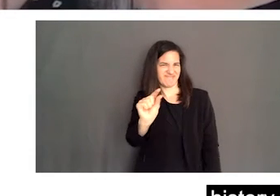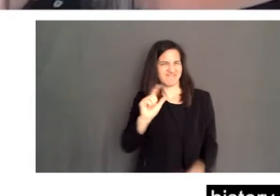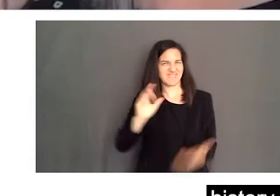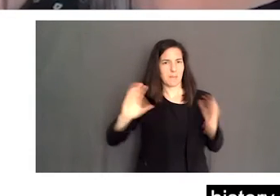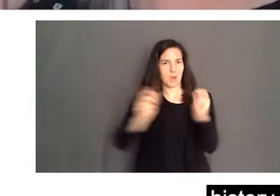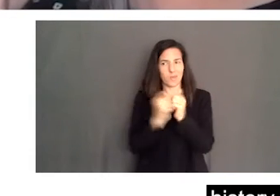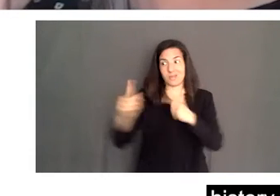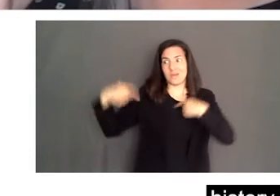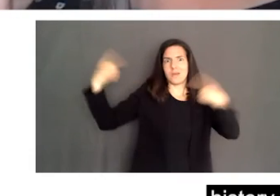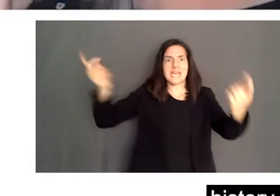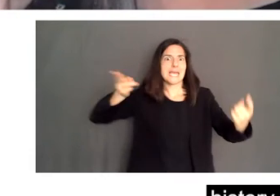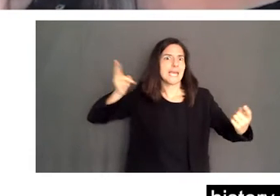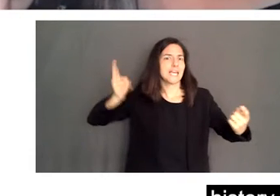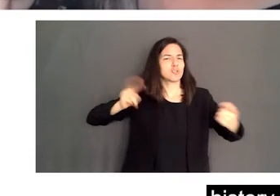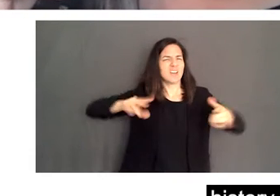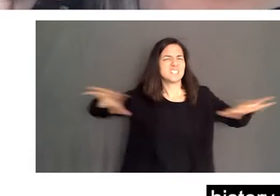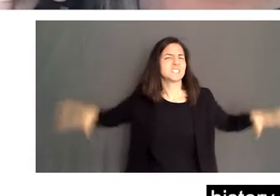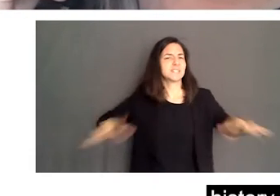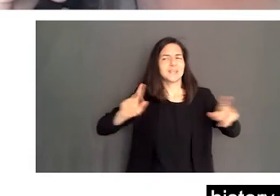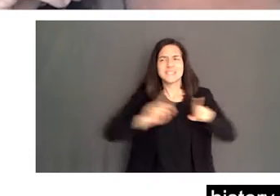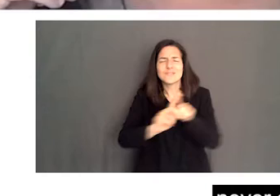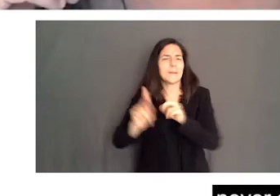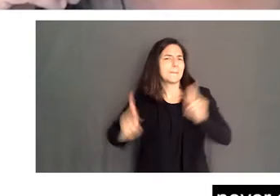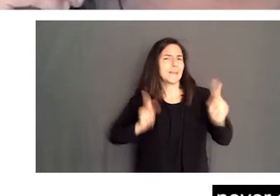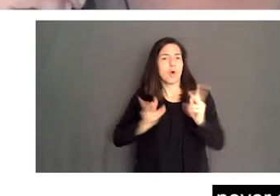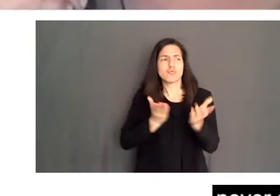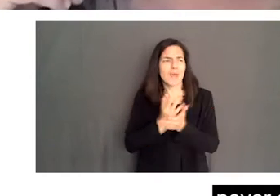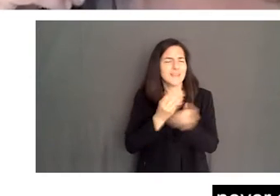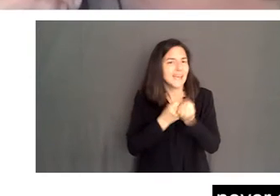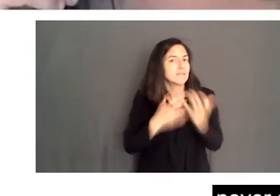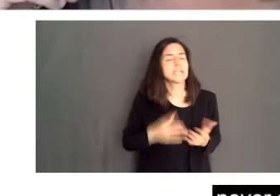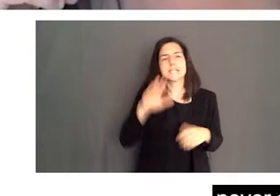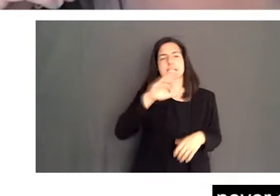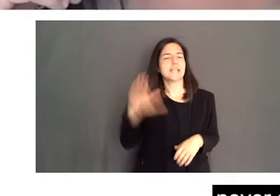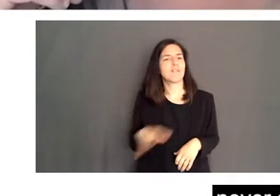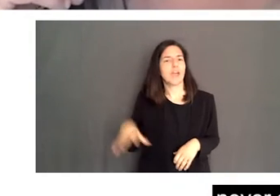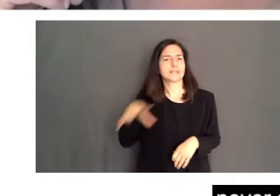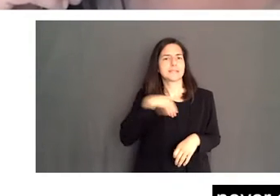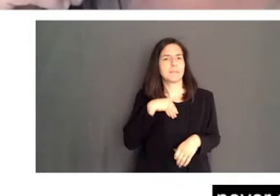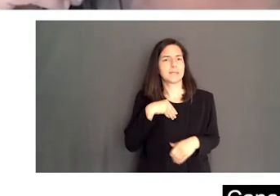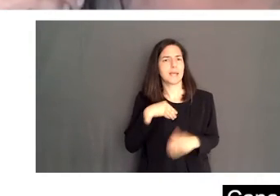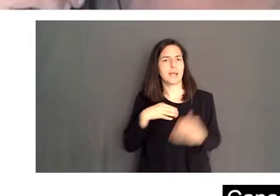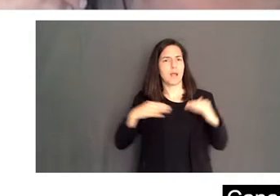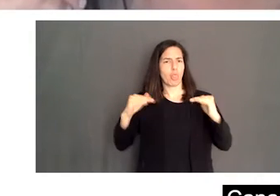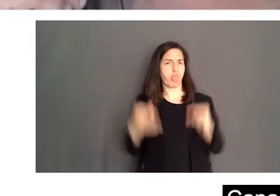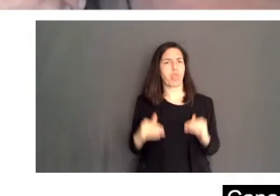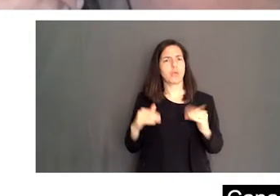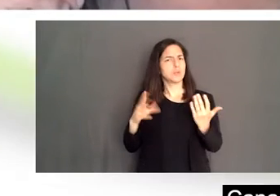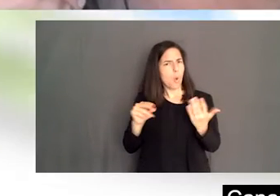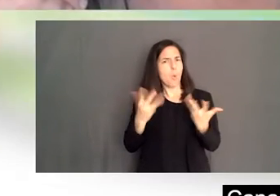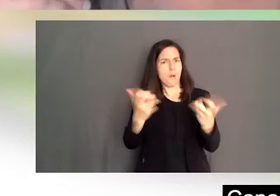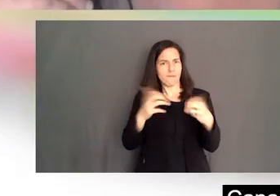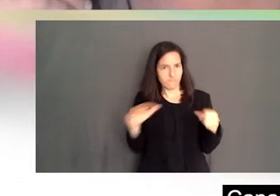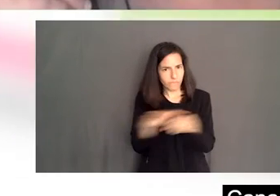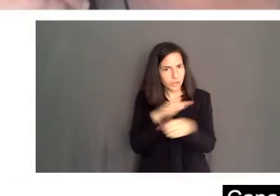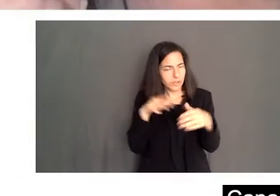advocacy and rights advocates never accepting anything but full inclusion for Canadians with disabilities. So,